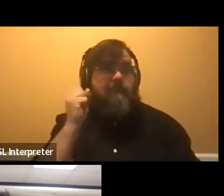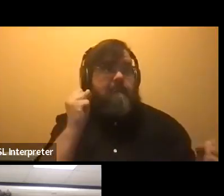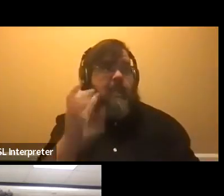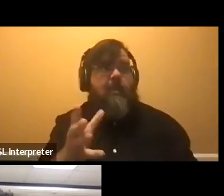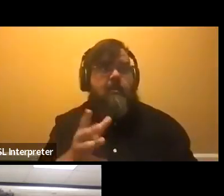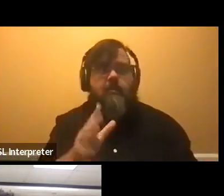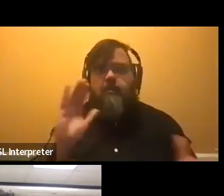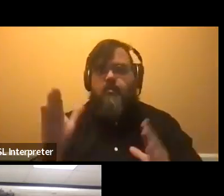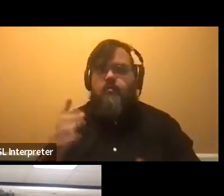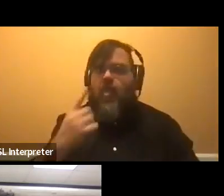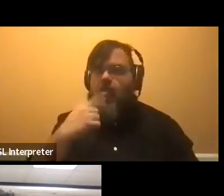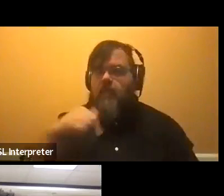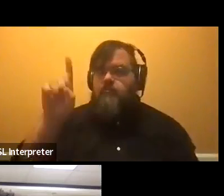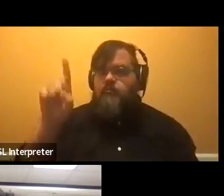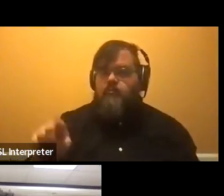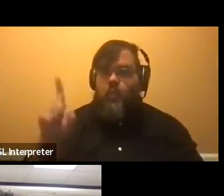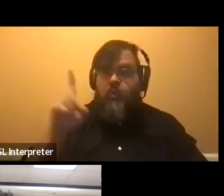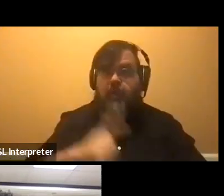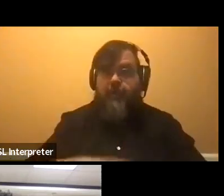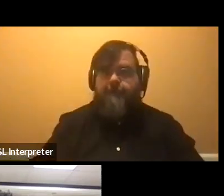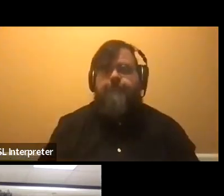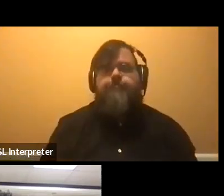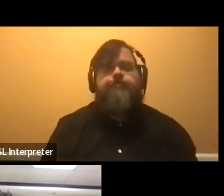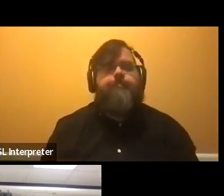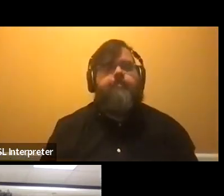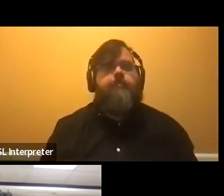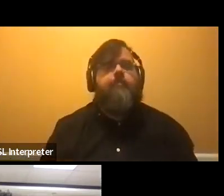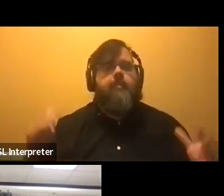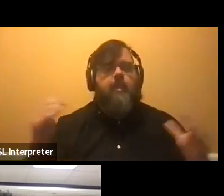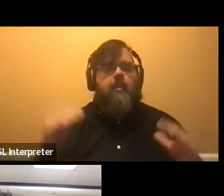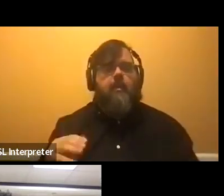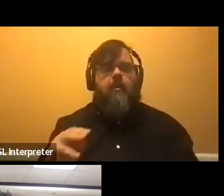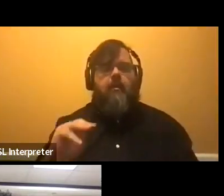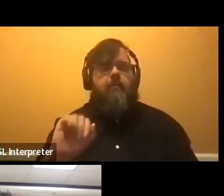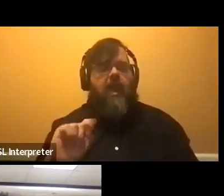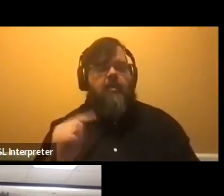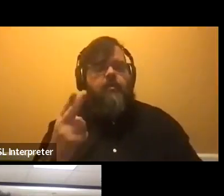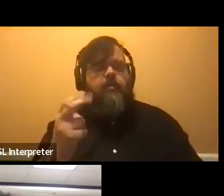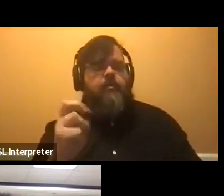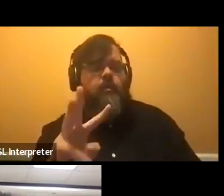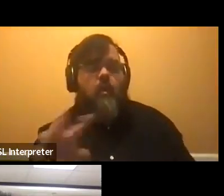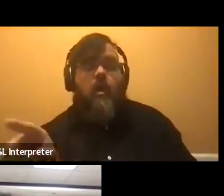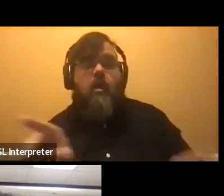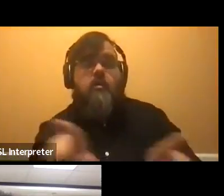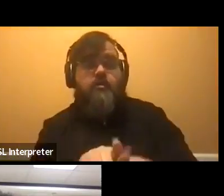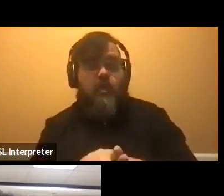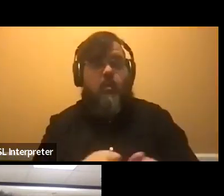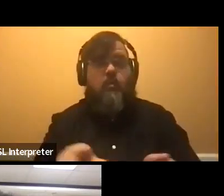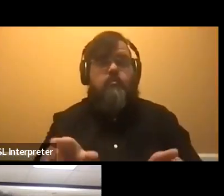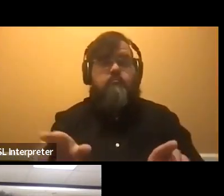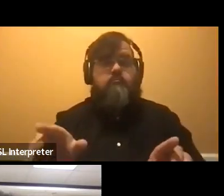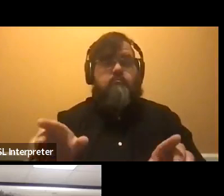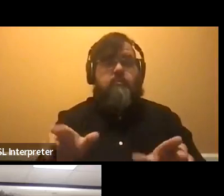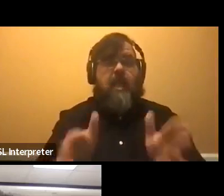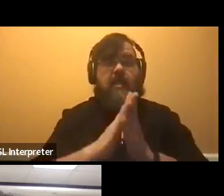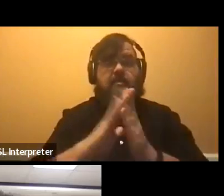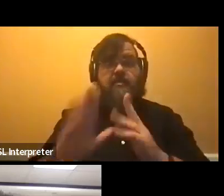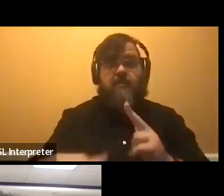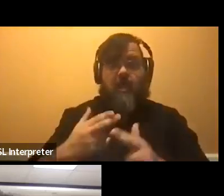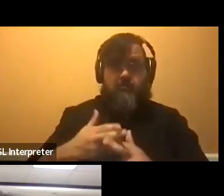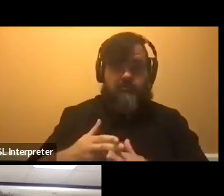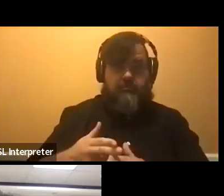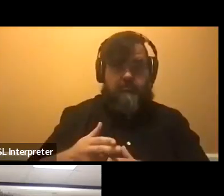Um, Matthew also asked about academic awards. If we should, if they should include those. Yes. If you received honors,